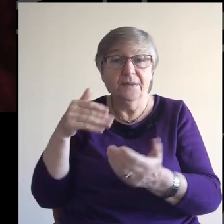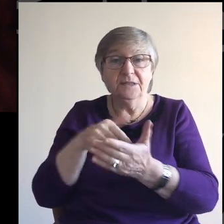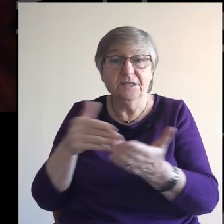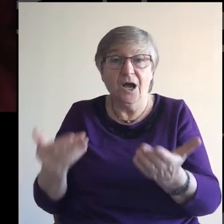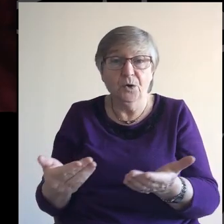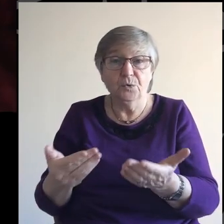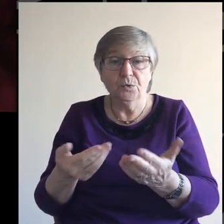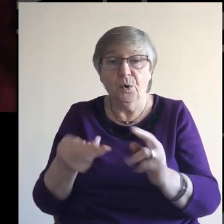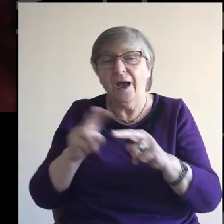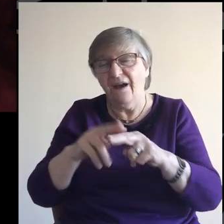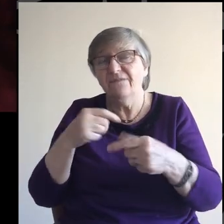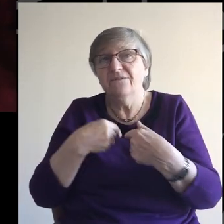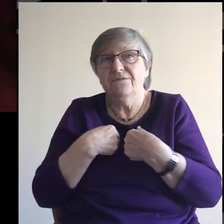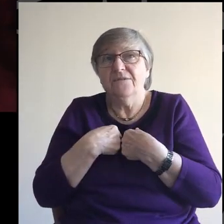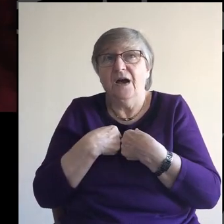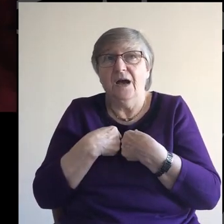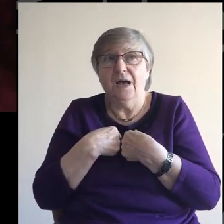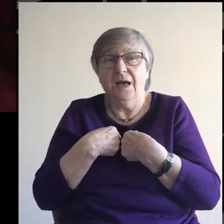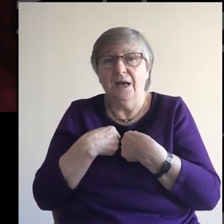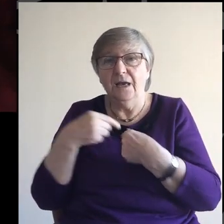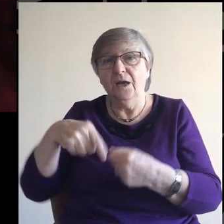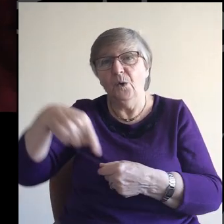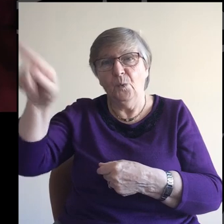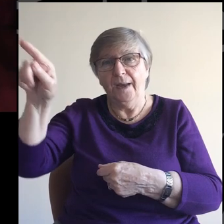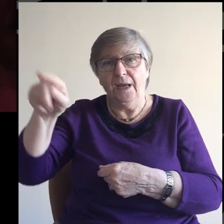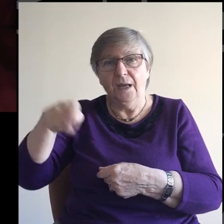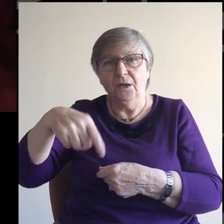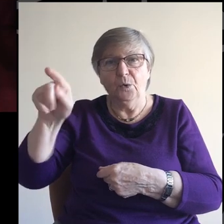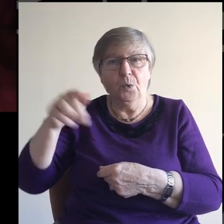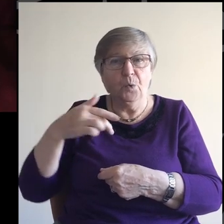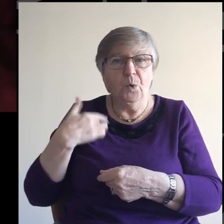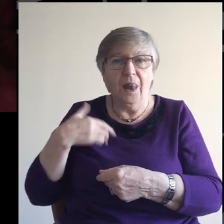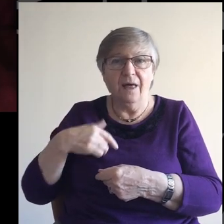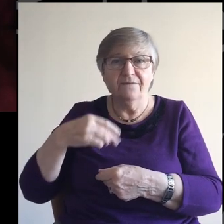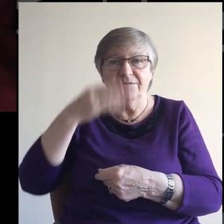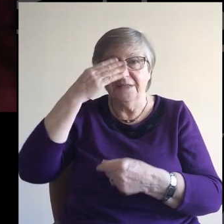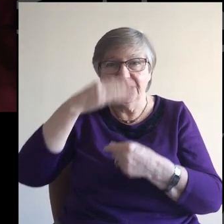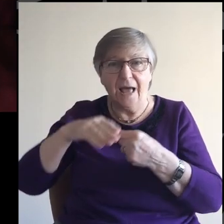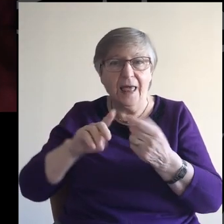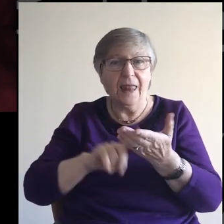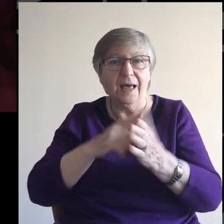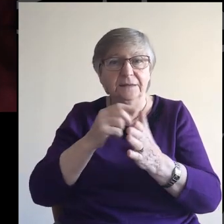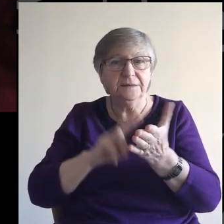Now, if I was to go and live in the kingdom of Thailand,